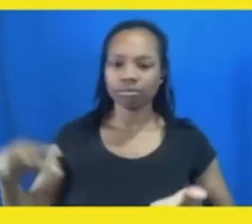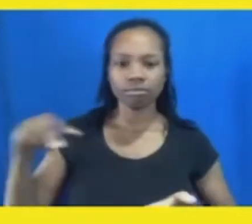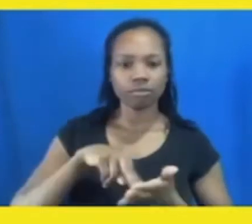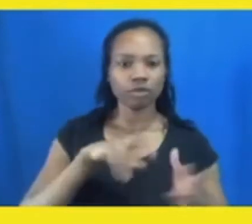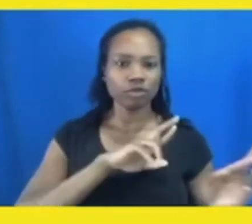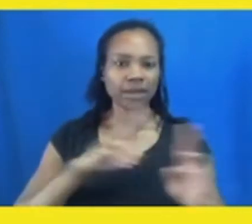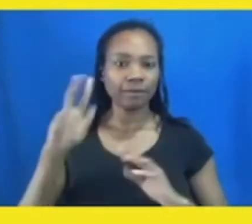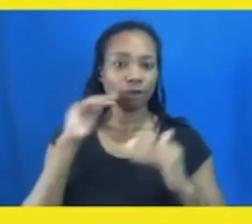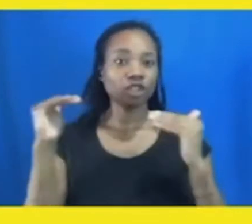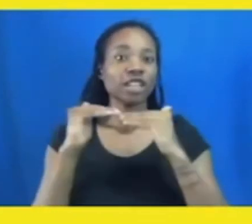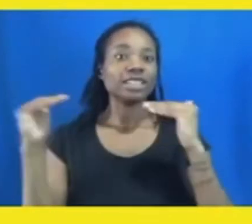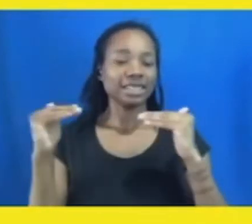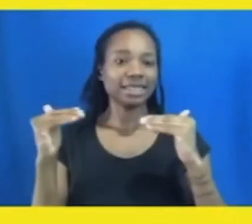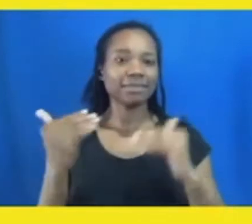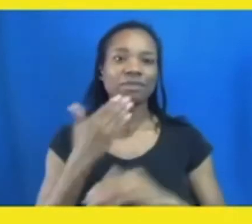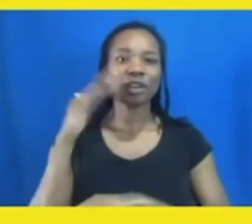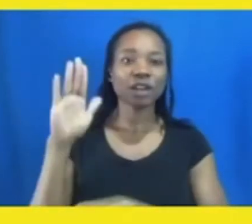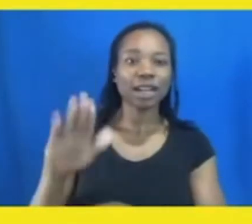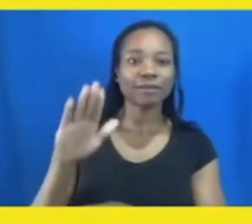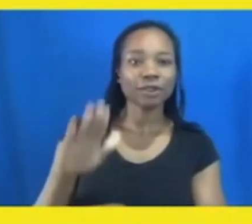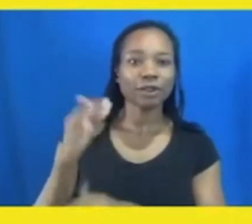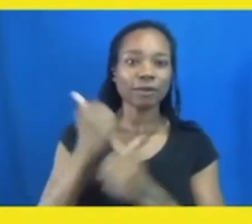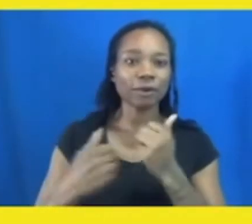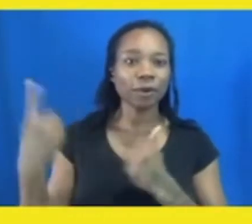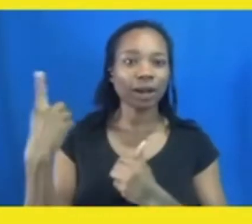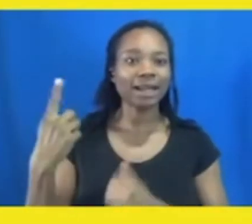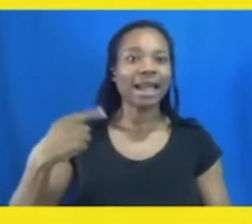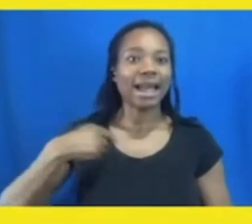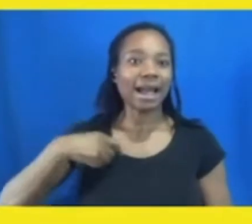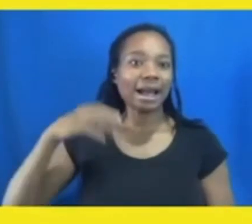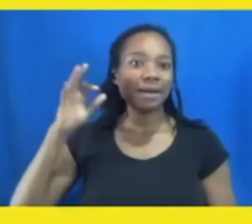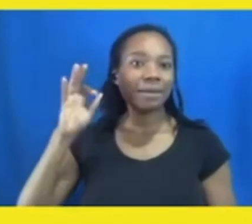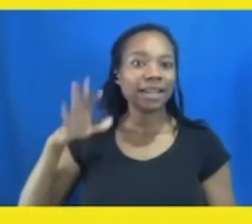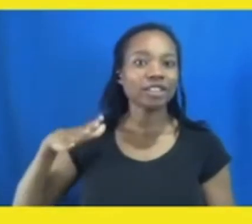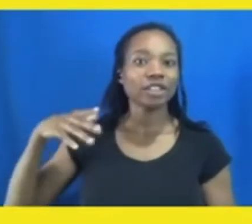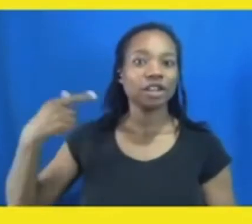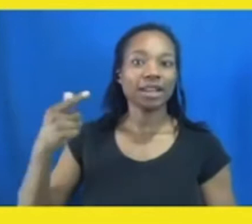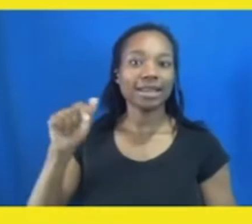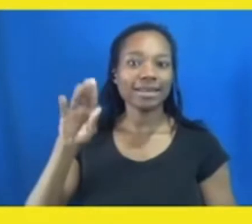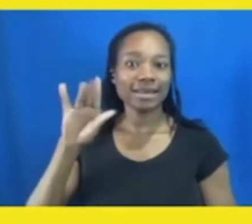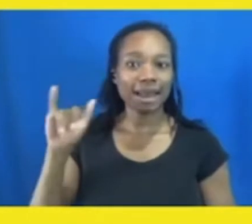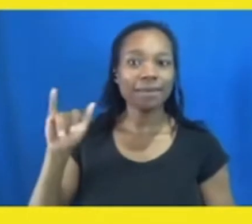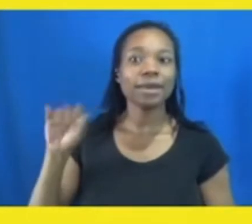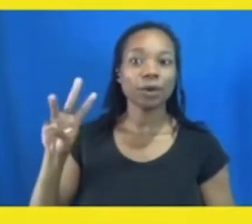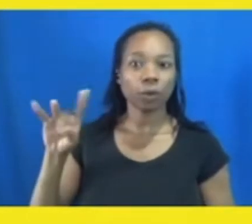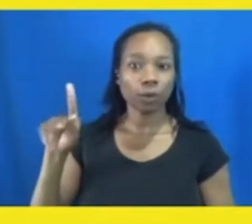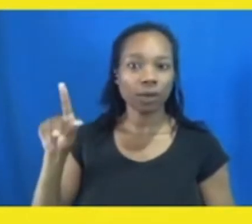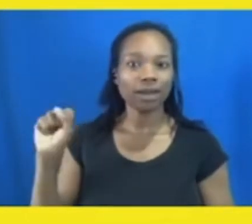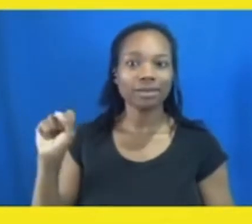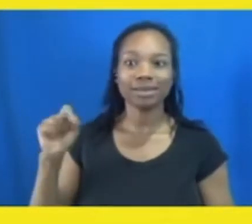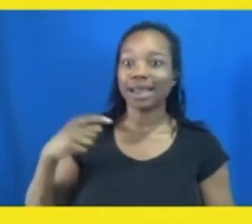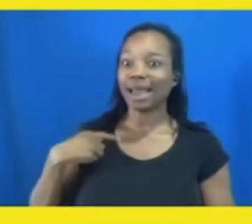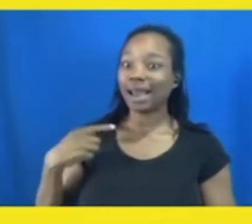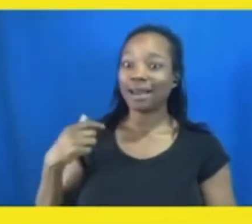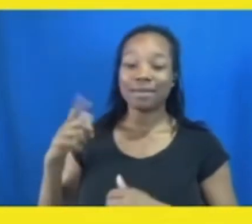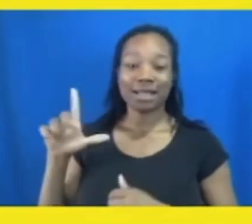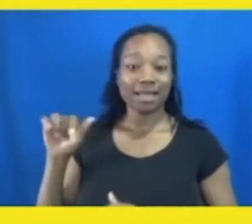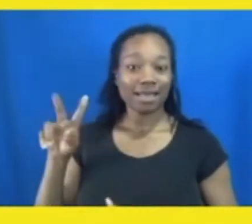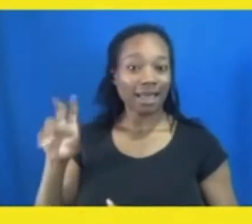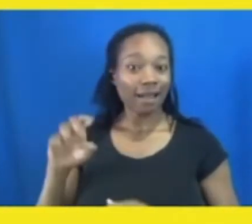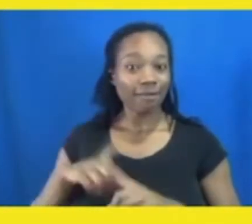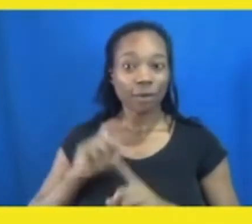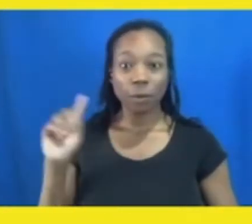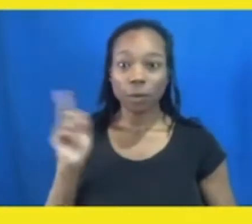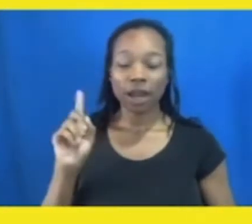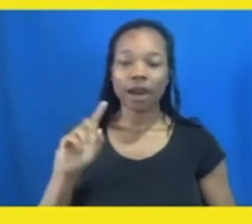Good afternoon, everyone. My name is Pastor Gabby Kudja-Wilts, and I'm coming to you live from Brooklyn today. Happy Election Day.